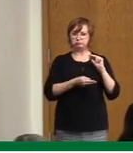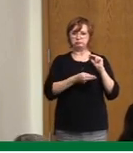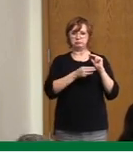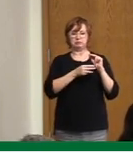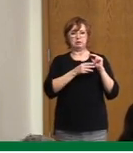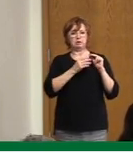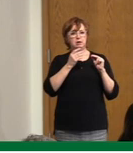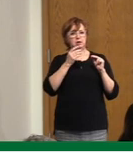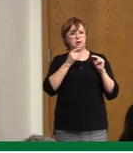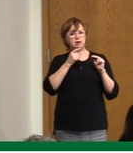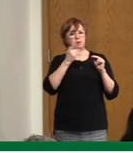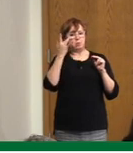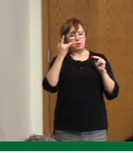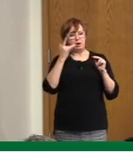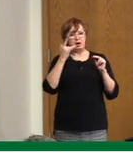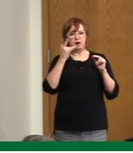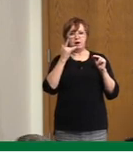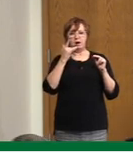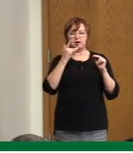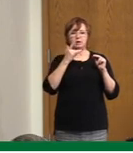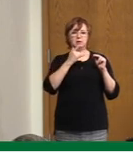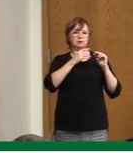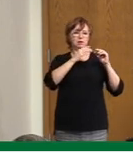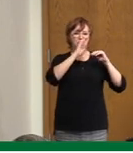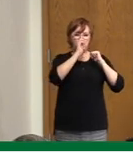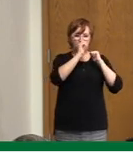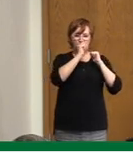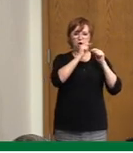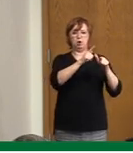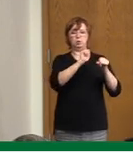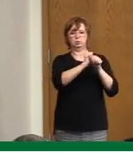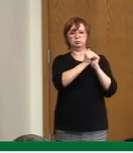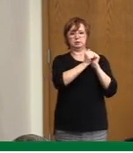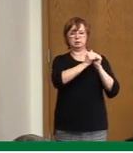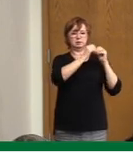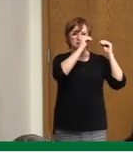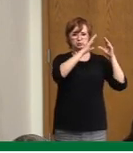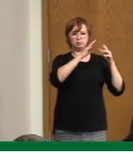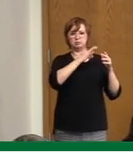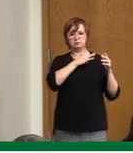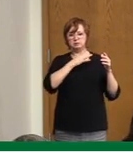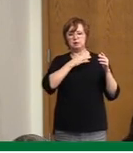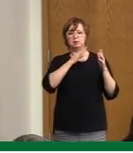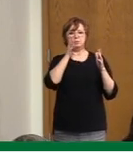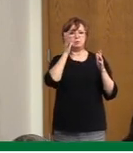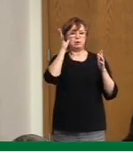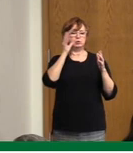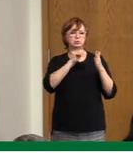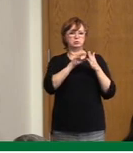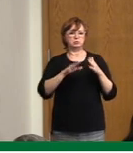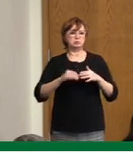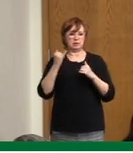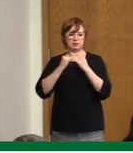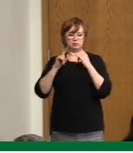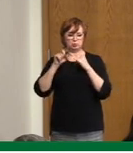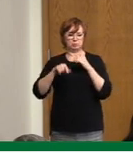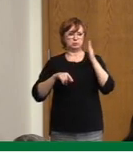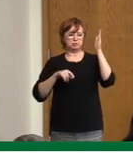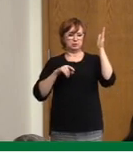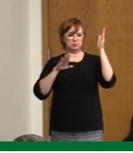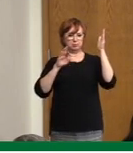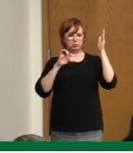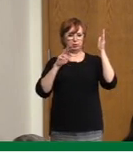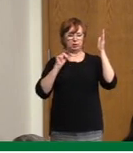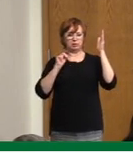teachers and staff and parents and students. We'll take our last question on the phone. We have Brian